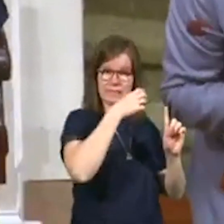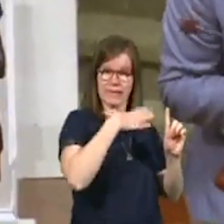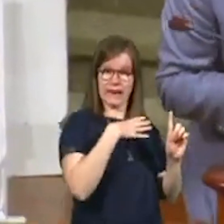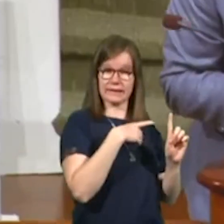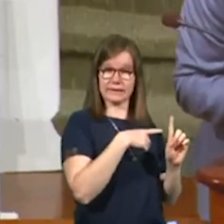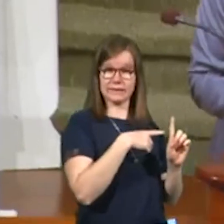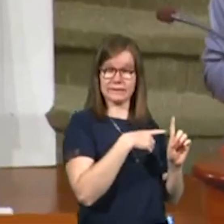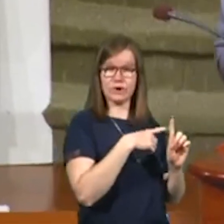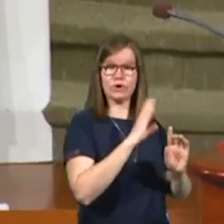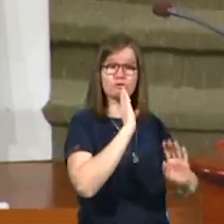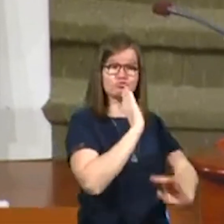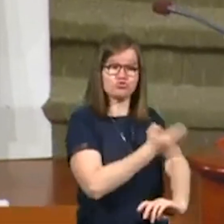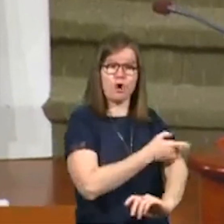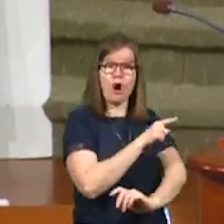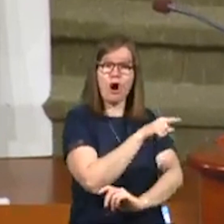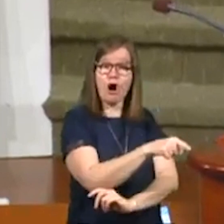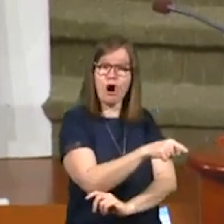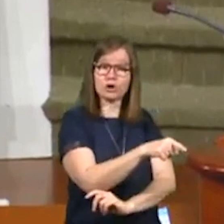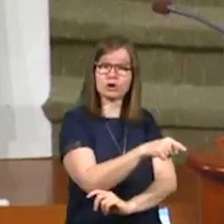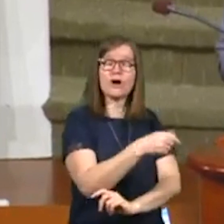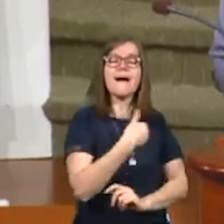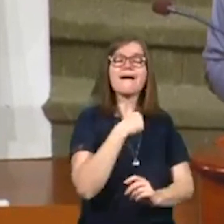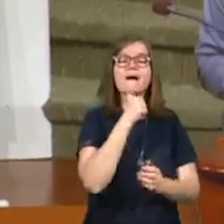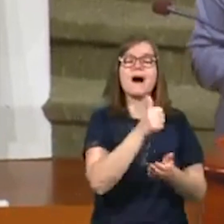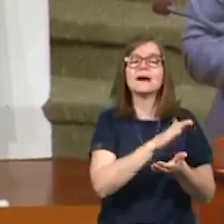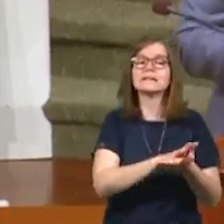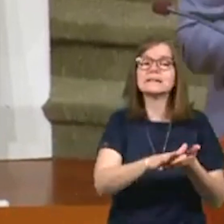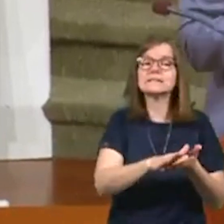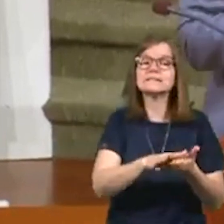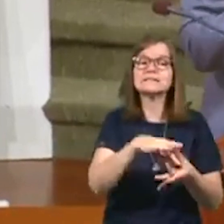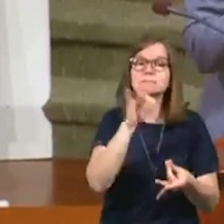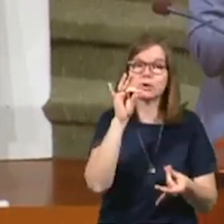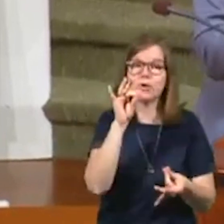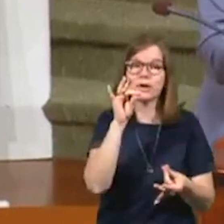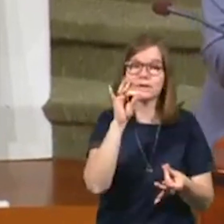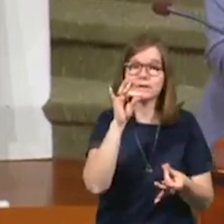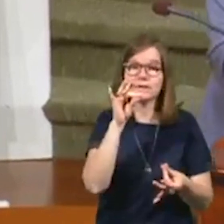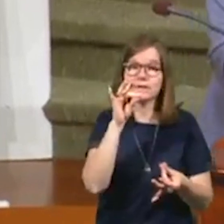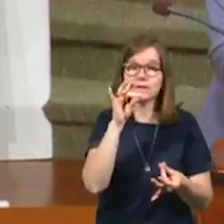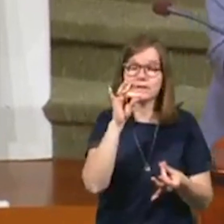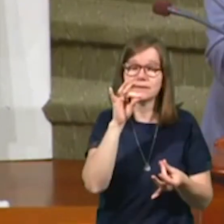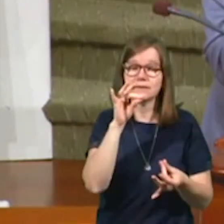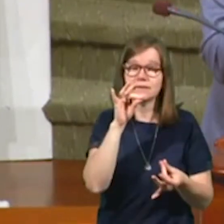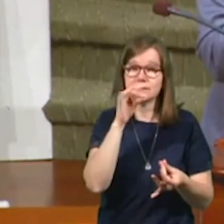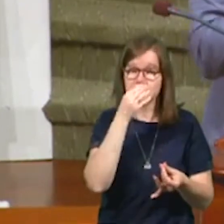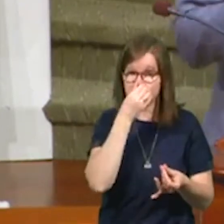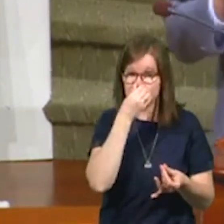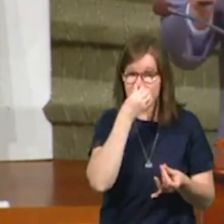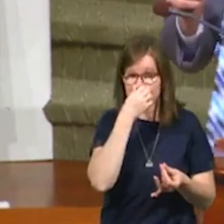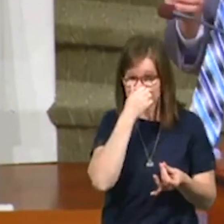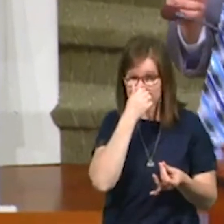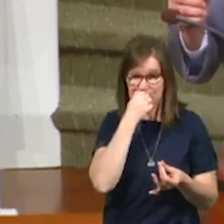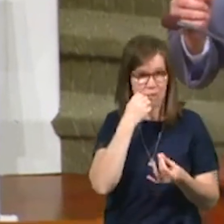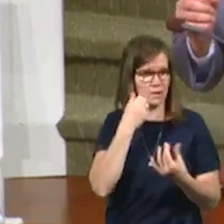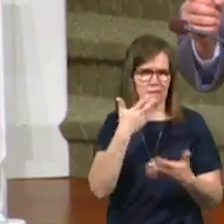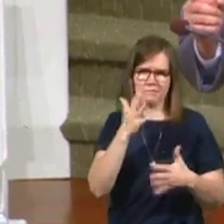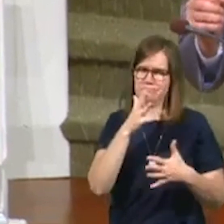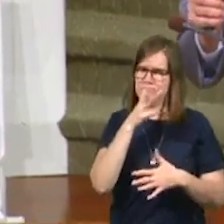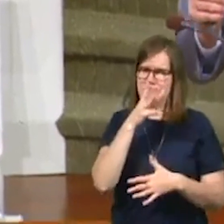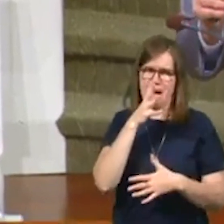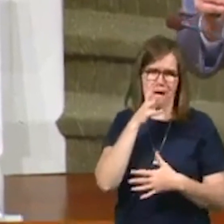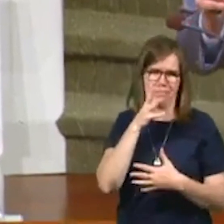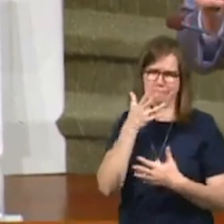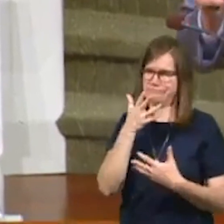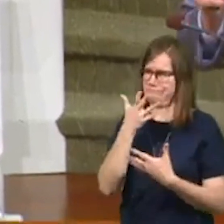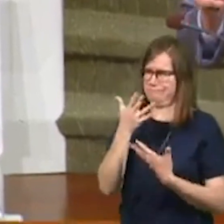whose daughter, the Bible says, had an unclean spirit. She's at the end of her rope.